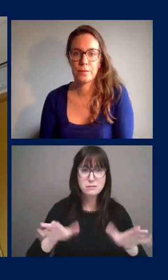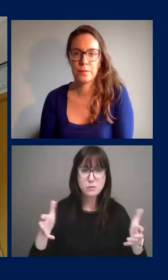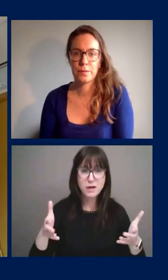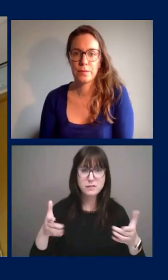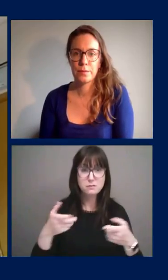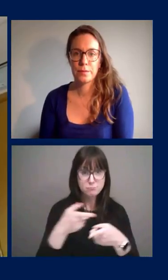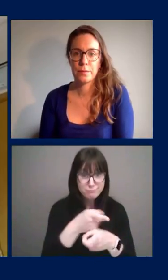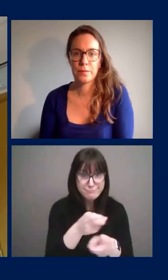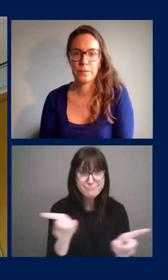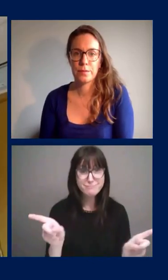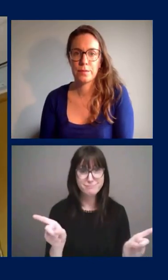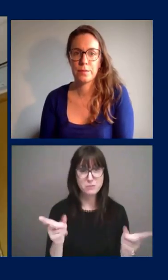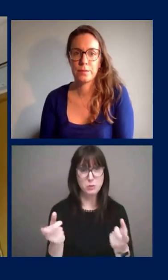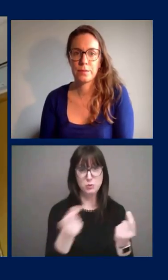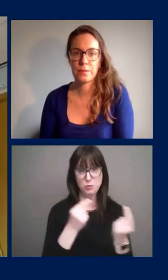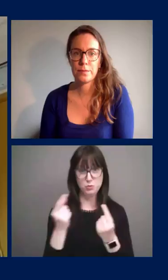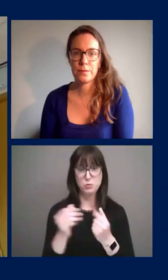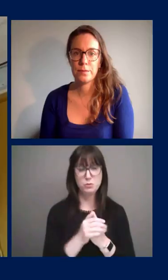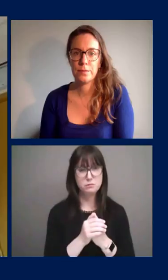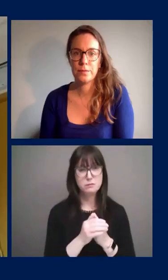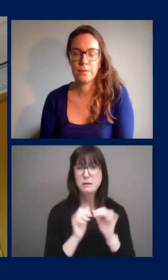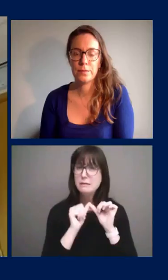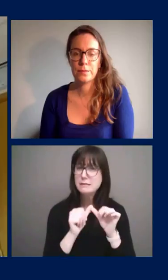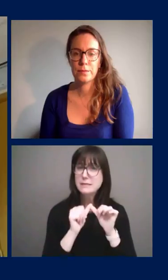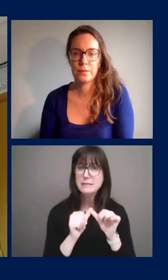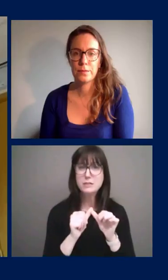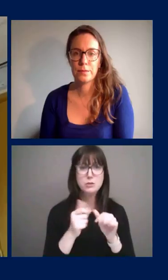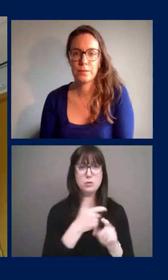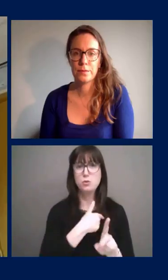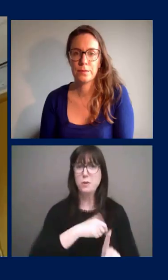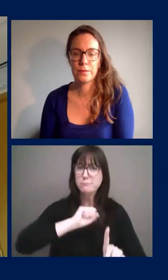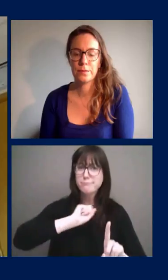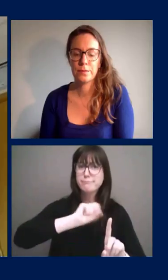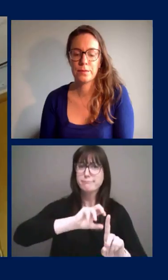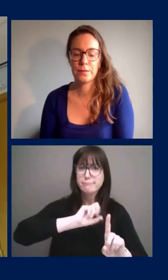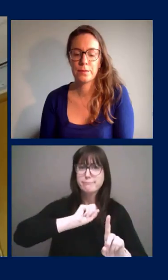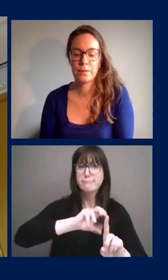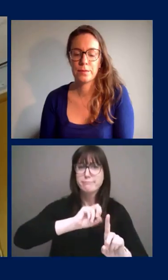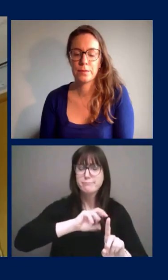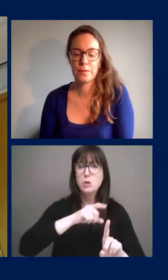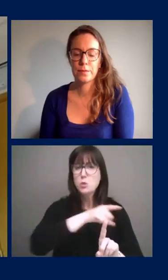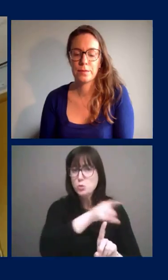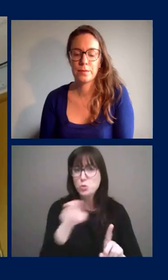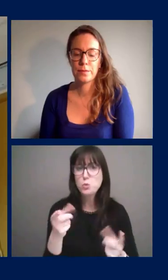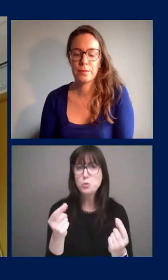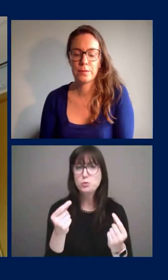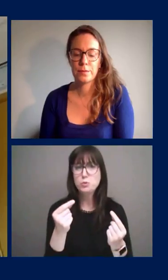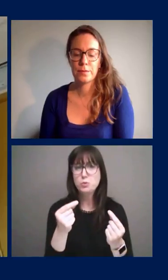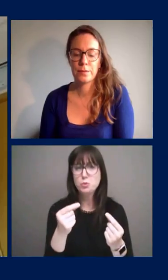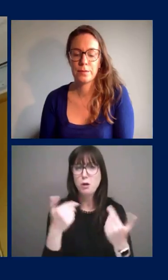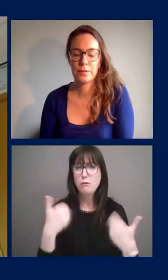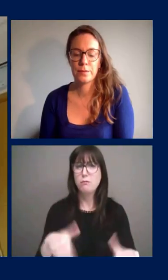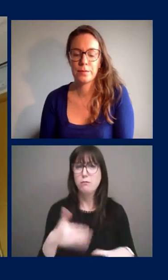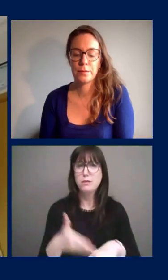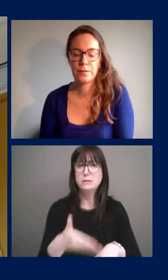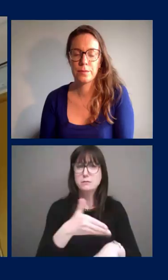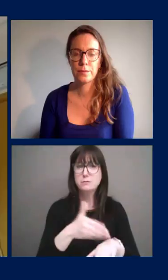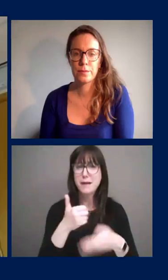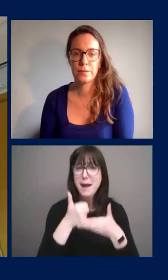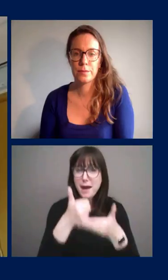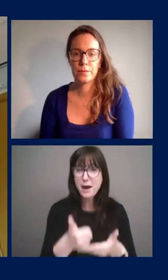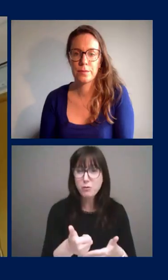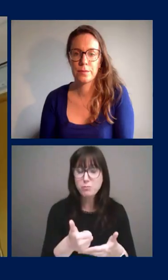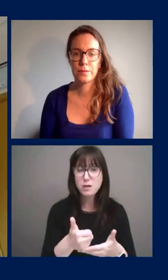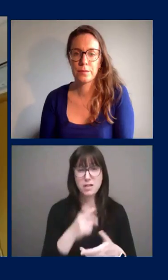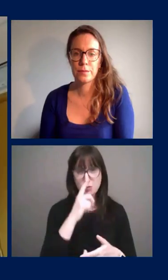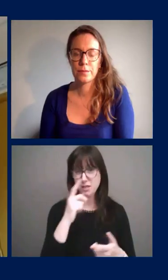want the population to continue to be informed and understand what their contribution is it's really each of our